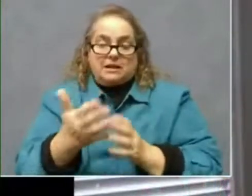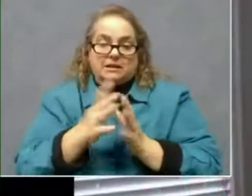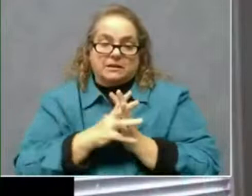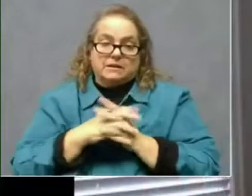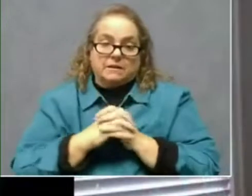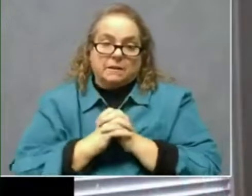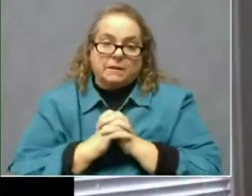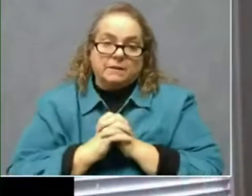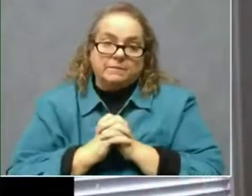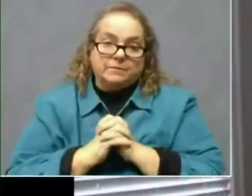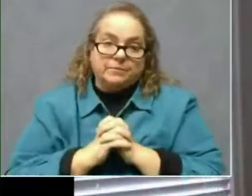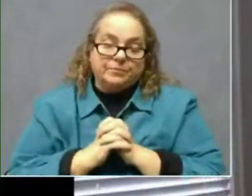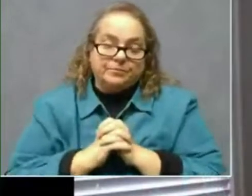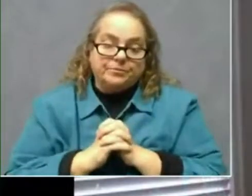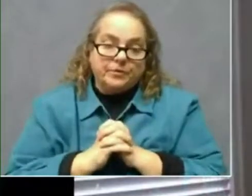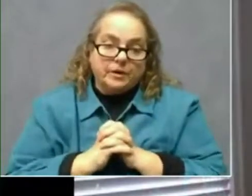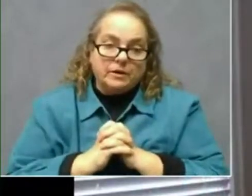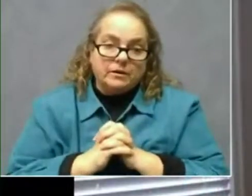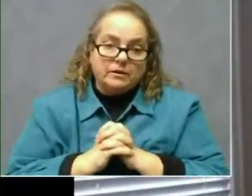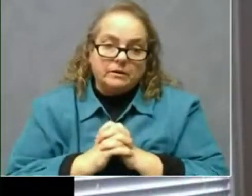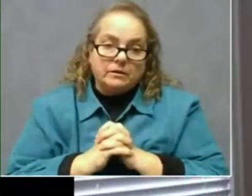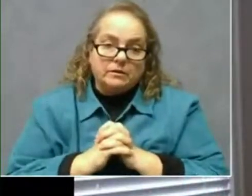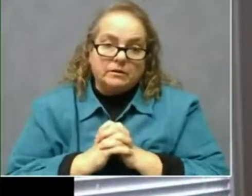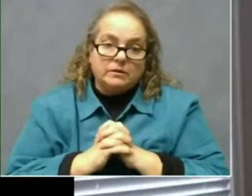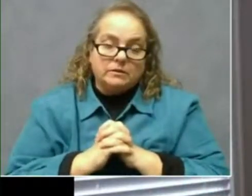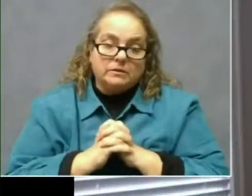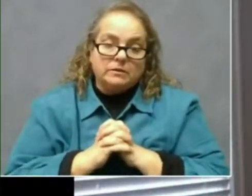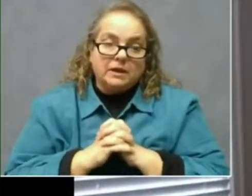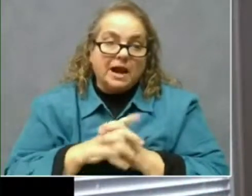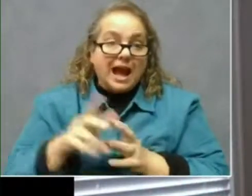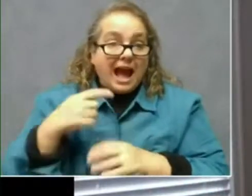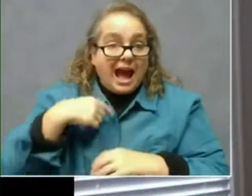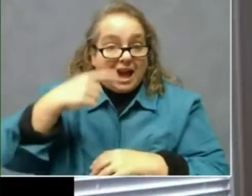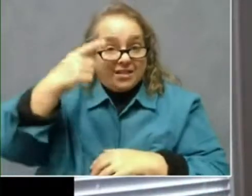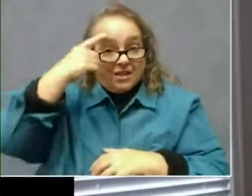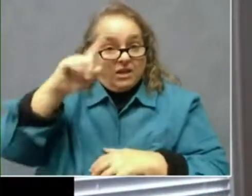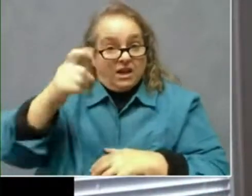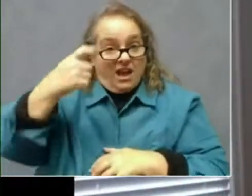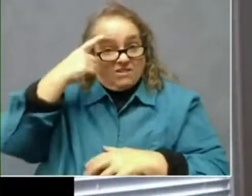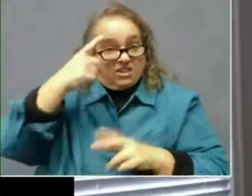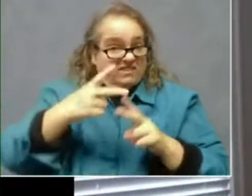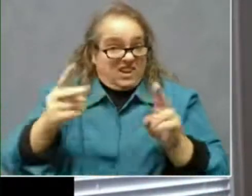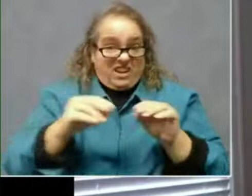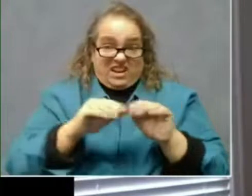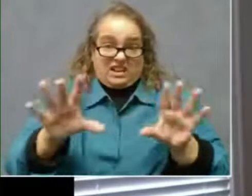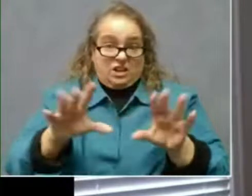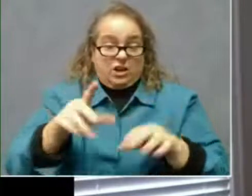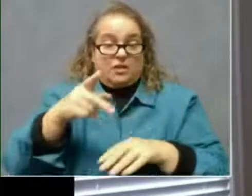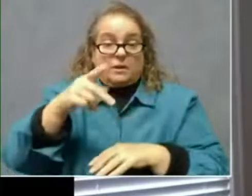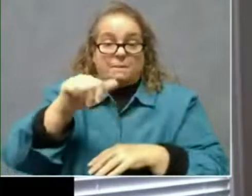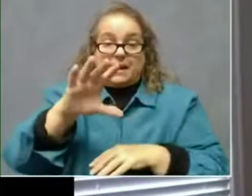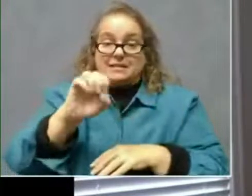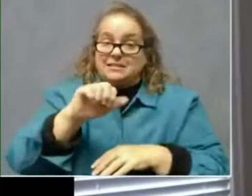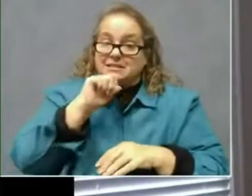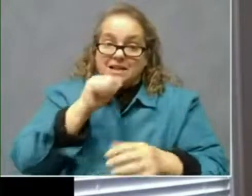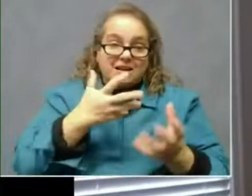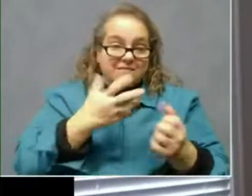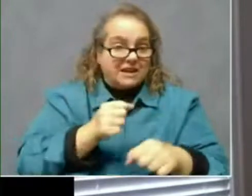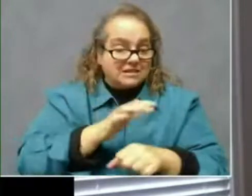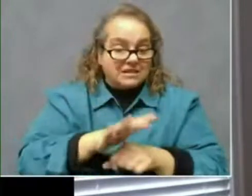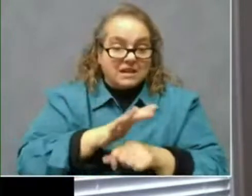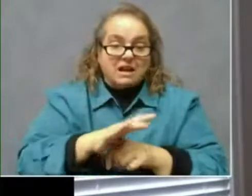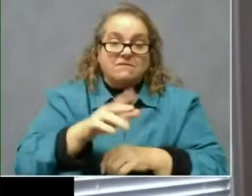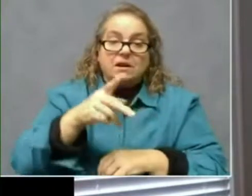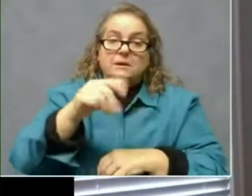So I think the governor has been very, very clear about this. The pace isn't fast enough. The pace needs to increase